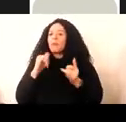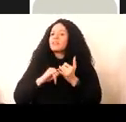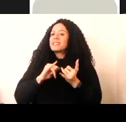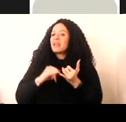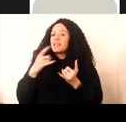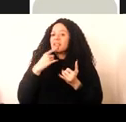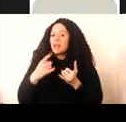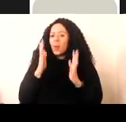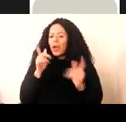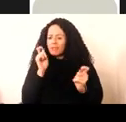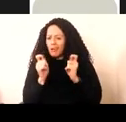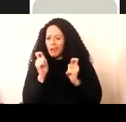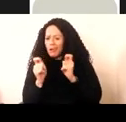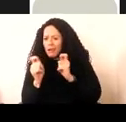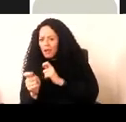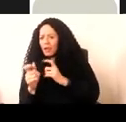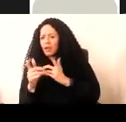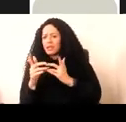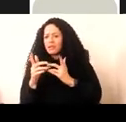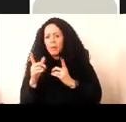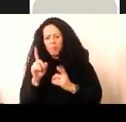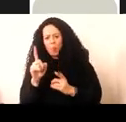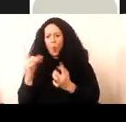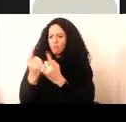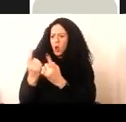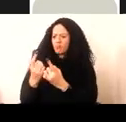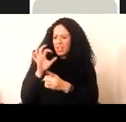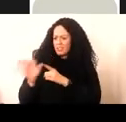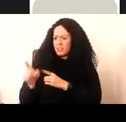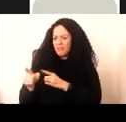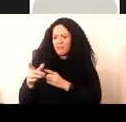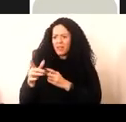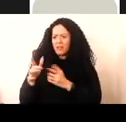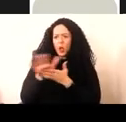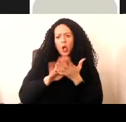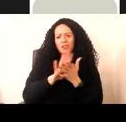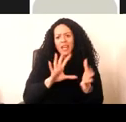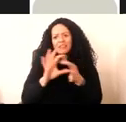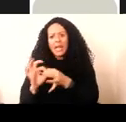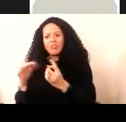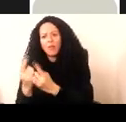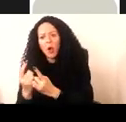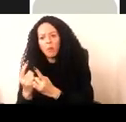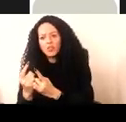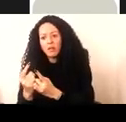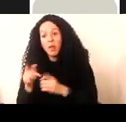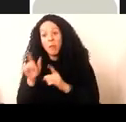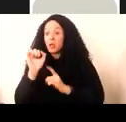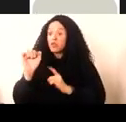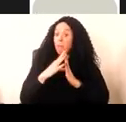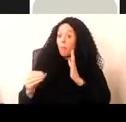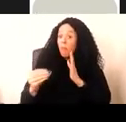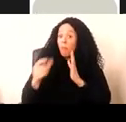of the specific context and object types. And to it acts as a communicative tool when explaining the need for